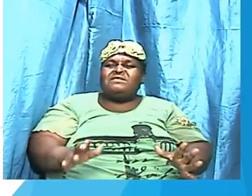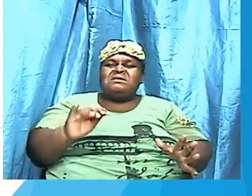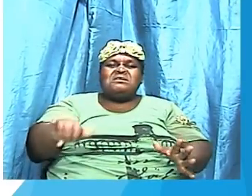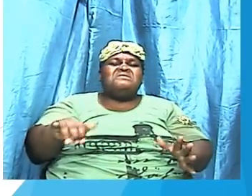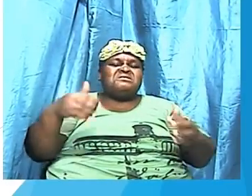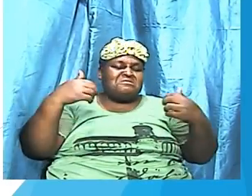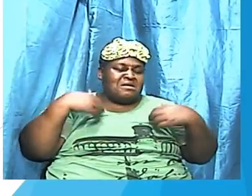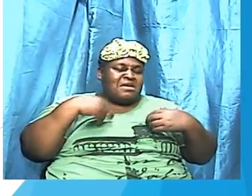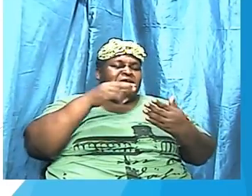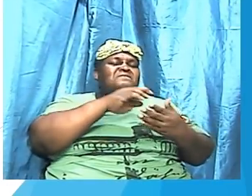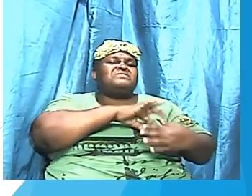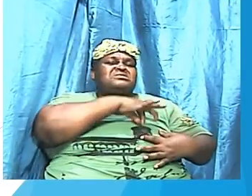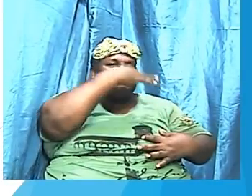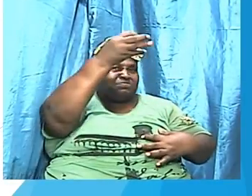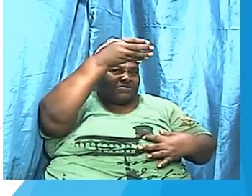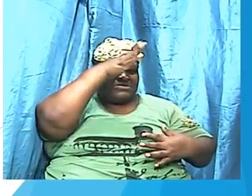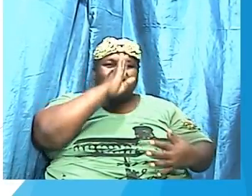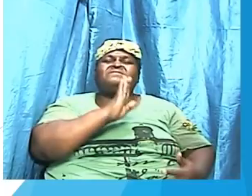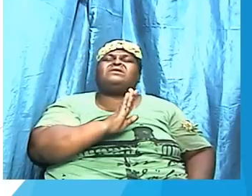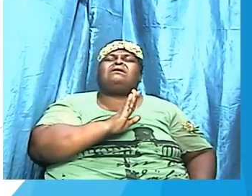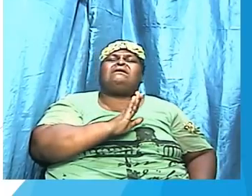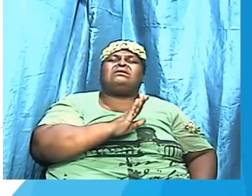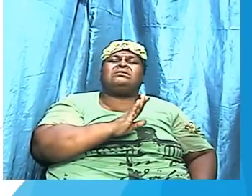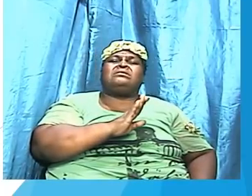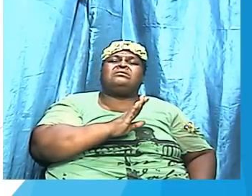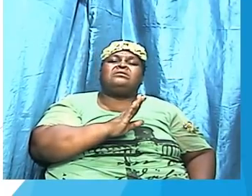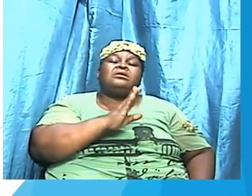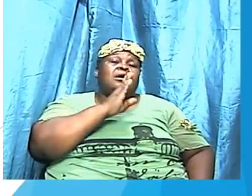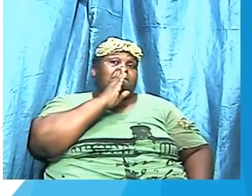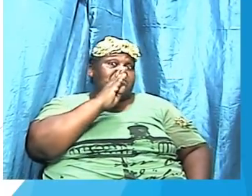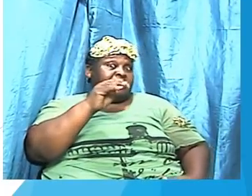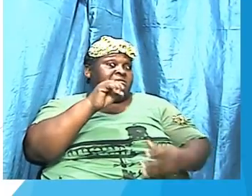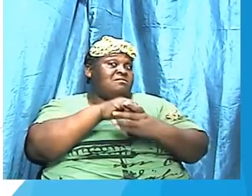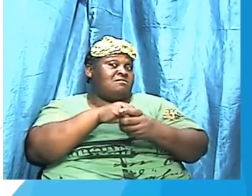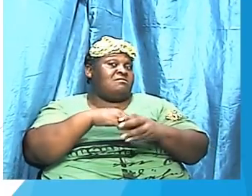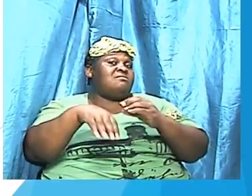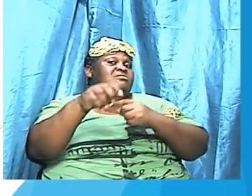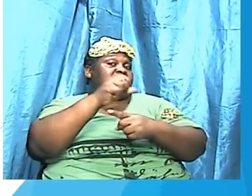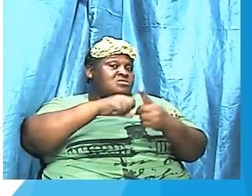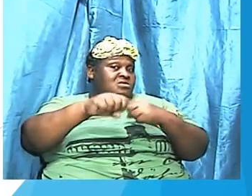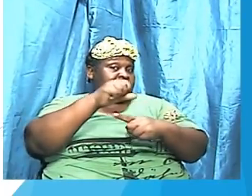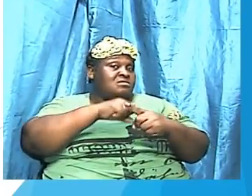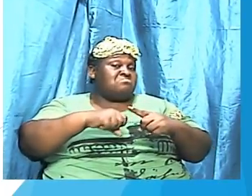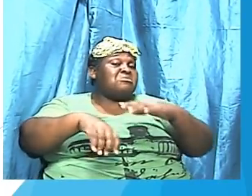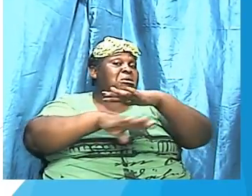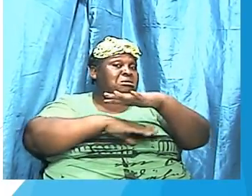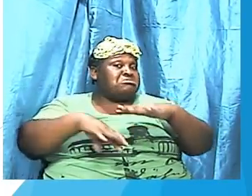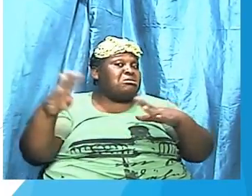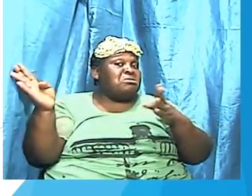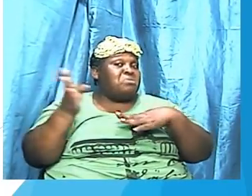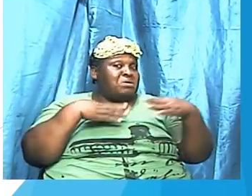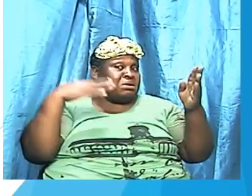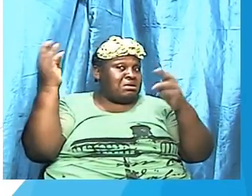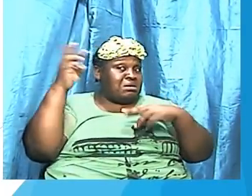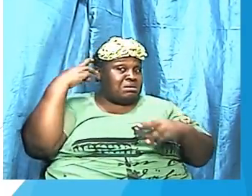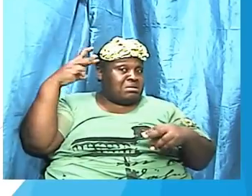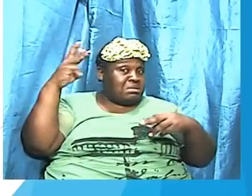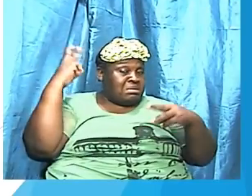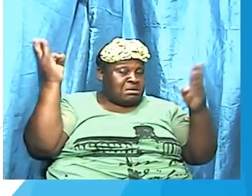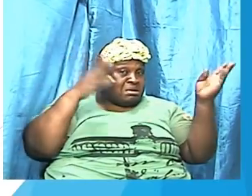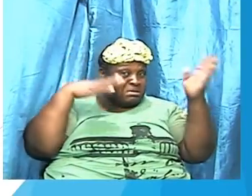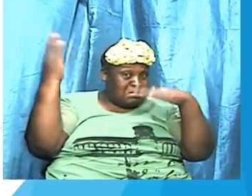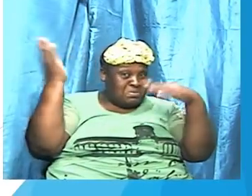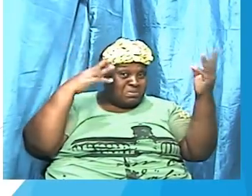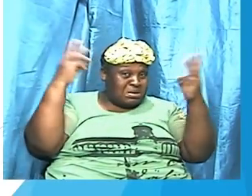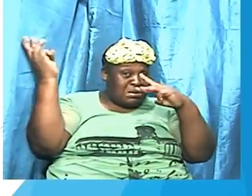Almighty God. And we are going to be in situations, we are going to be under the weather sometimes, we are going to be attacked